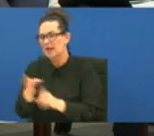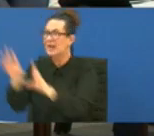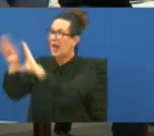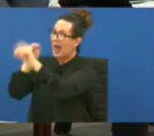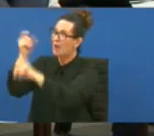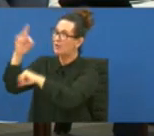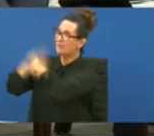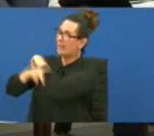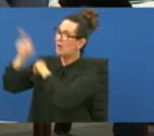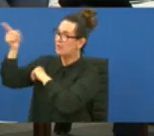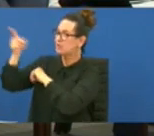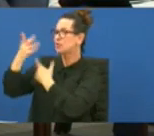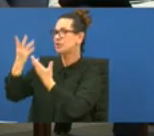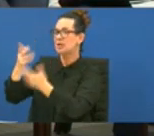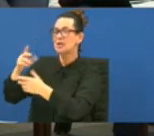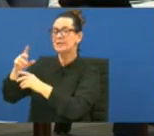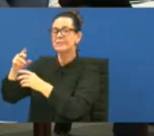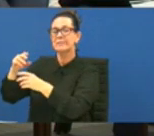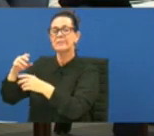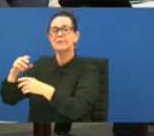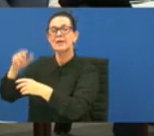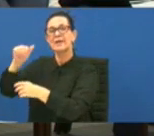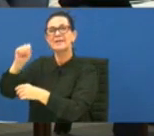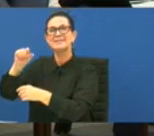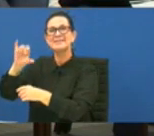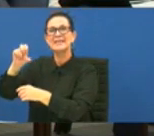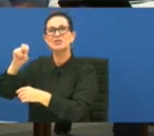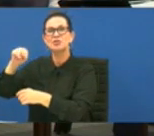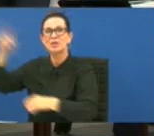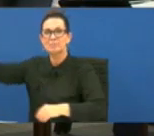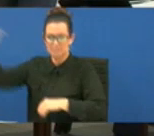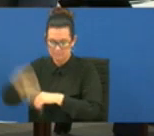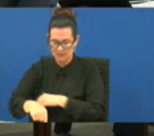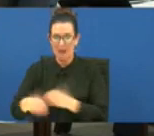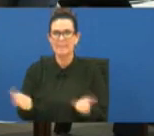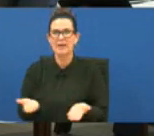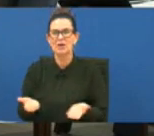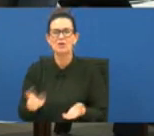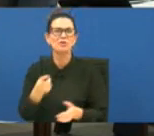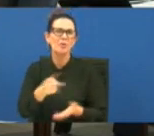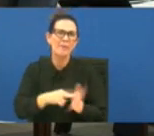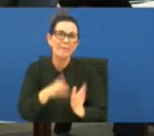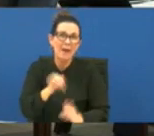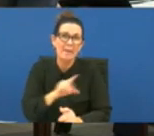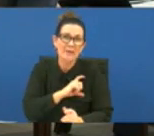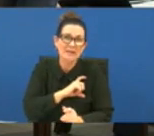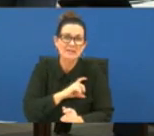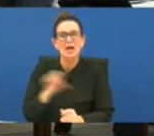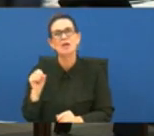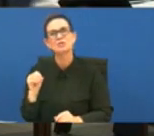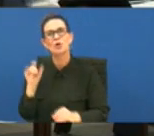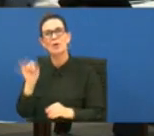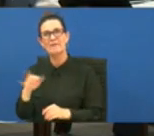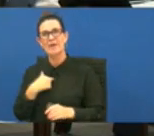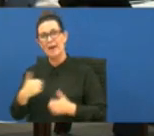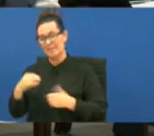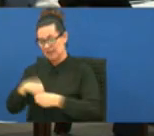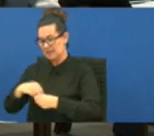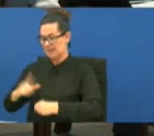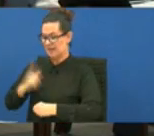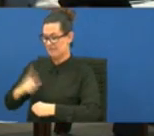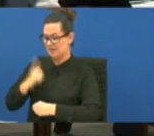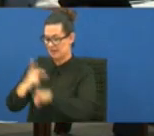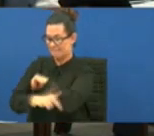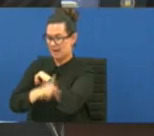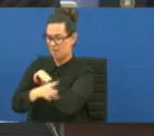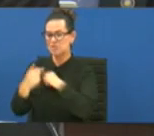into east baton rouge parish what i mean you try by law enforcement or so if i'm from livingston parish and i'm driving down